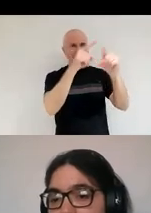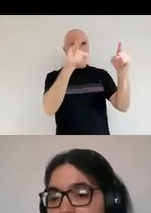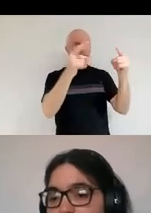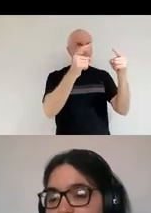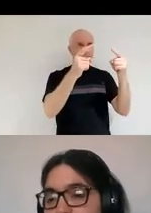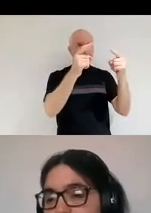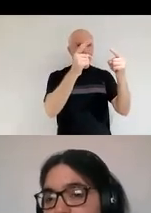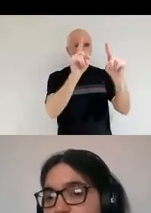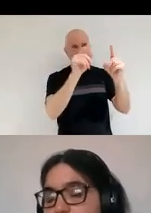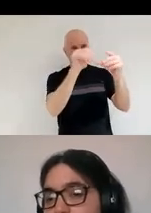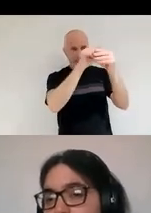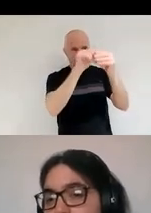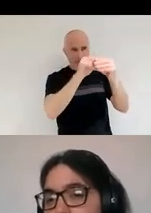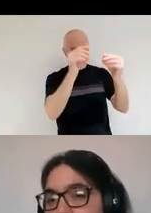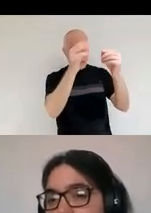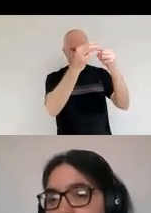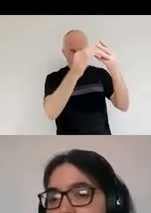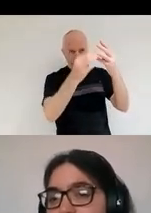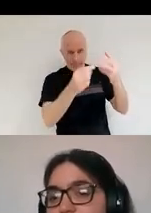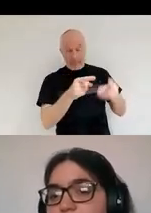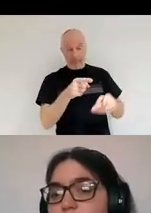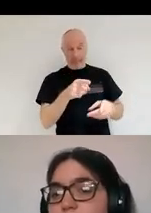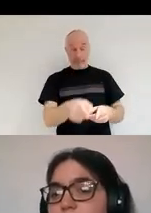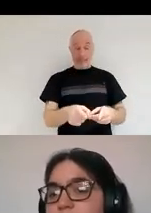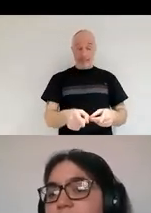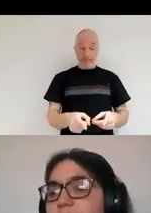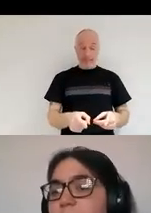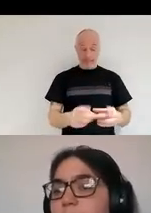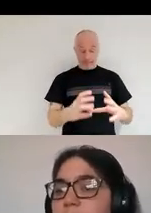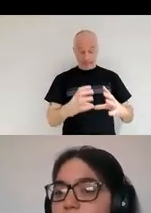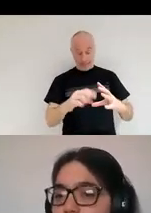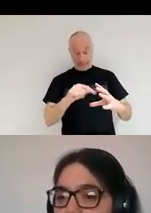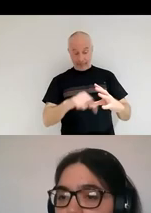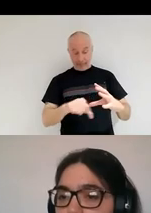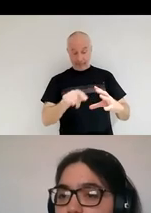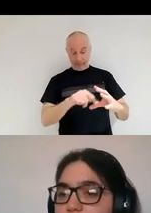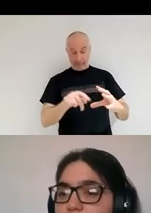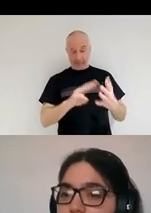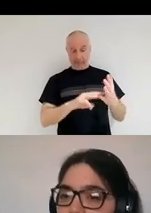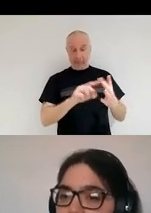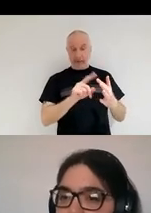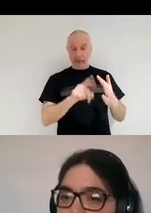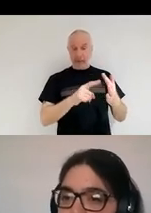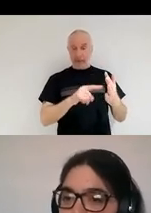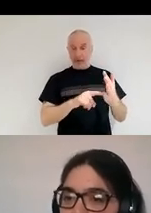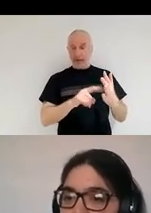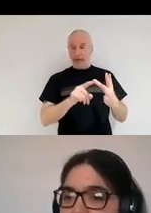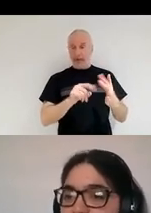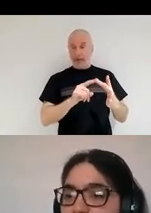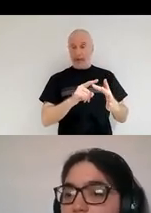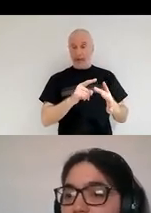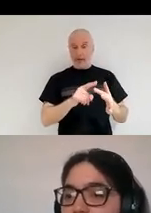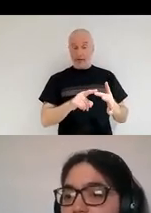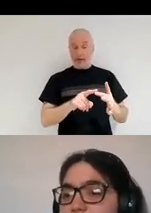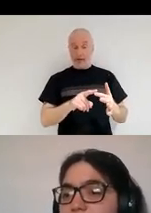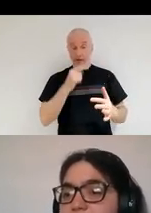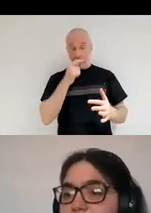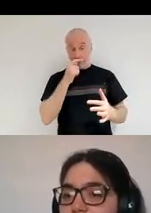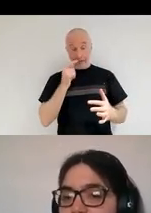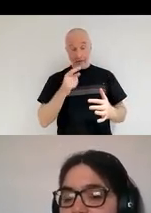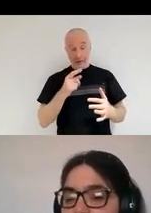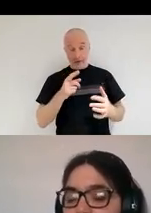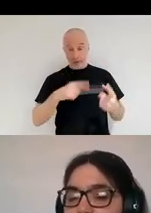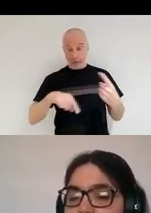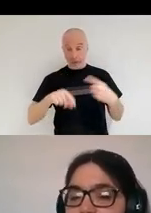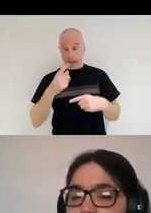And we can see how we can measure basically the depletion of different elements. So you can see how many elements